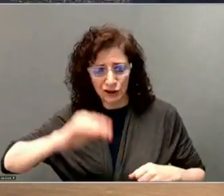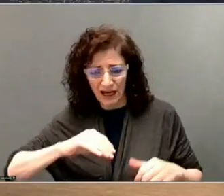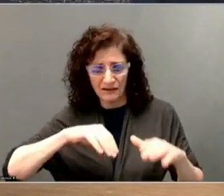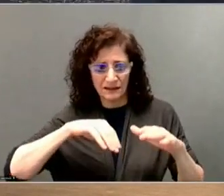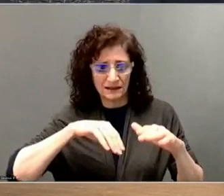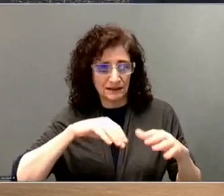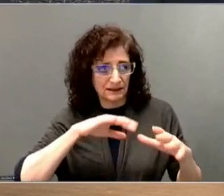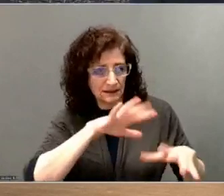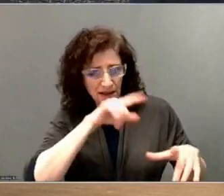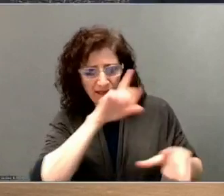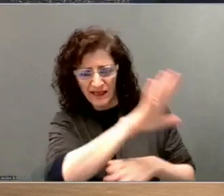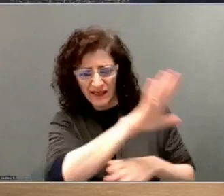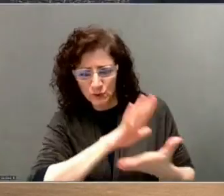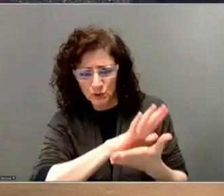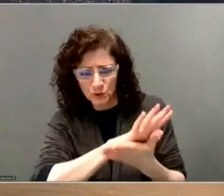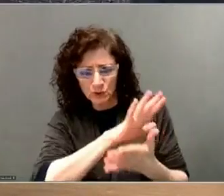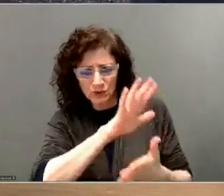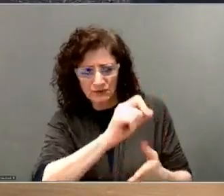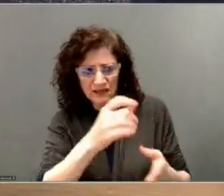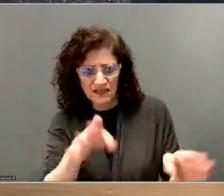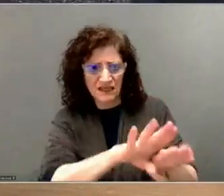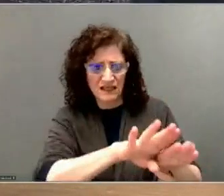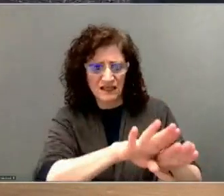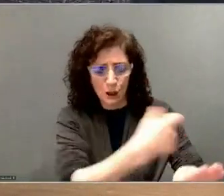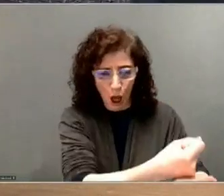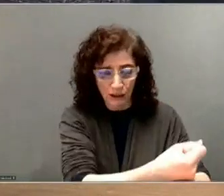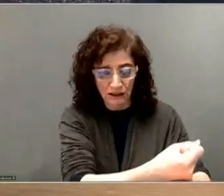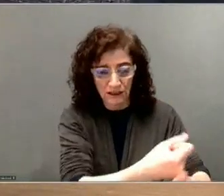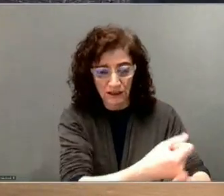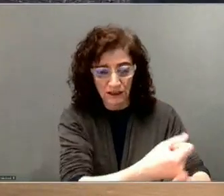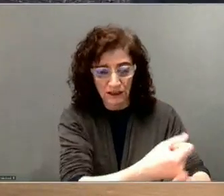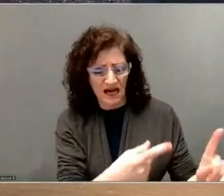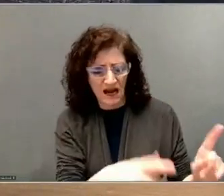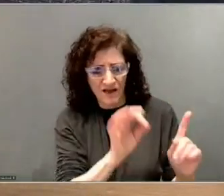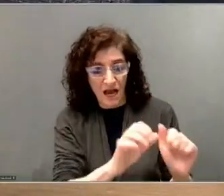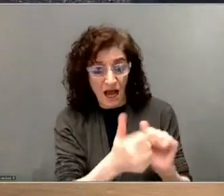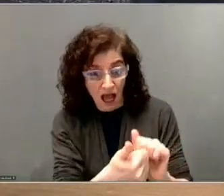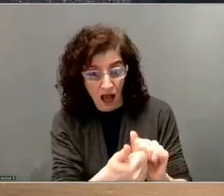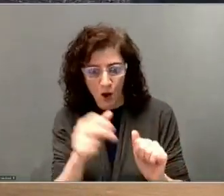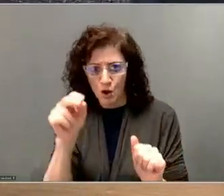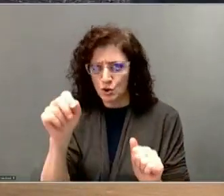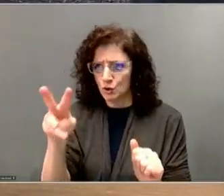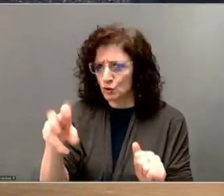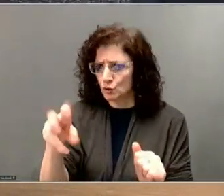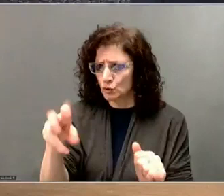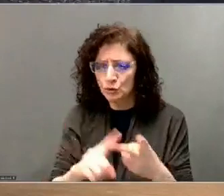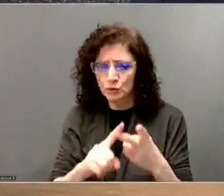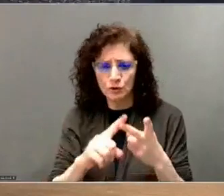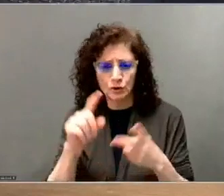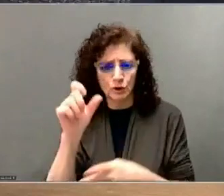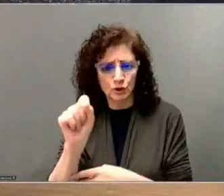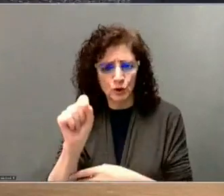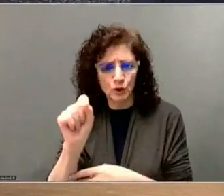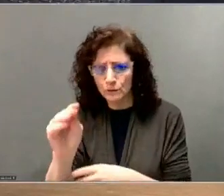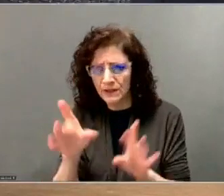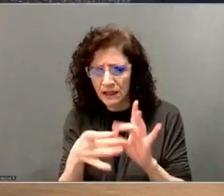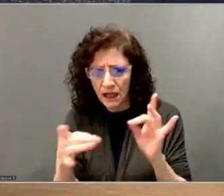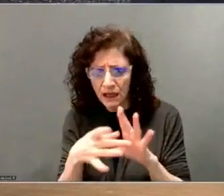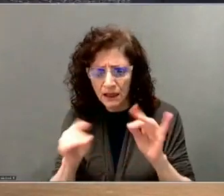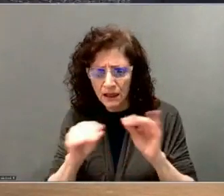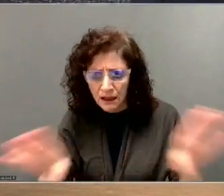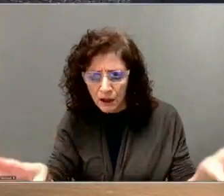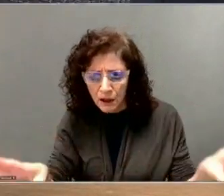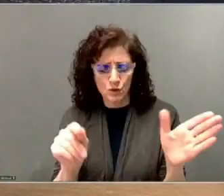and I don't know about it until I read about it in a news report, social media commentary in the